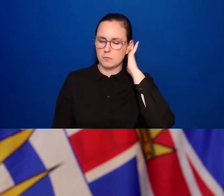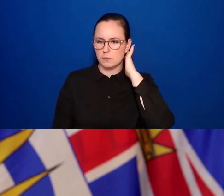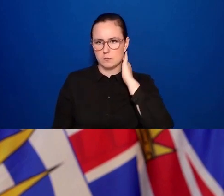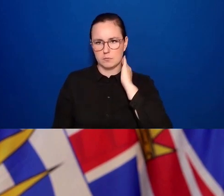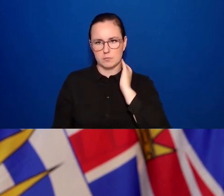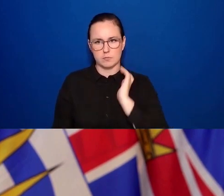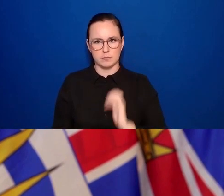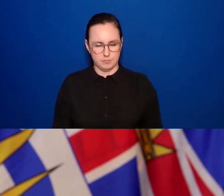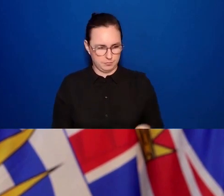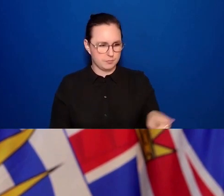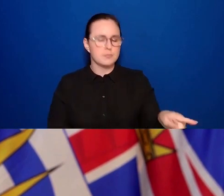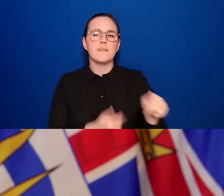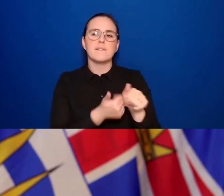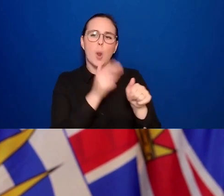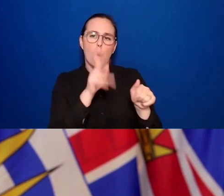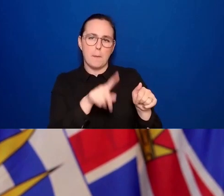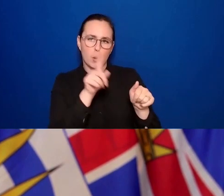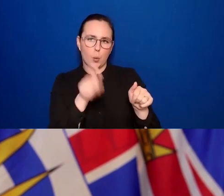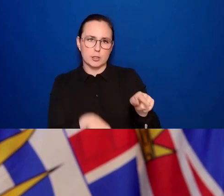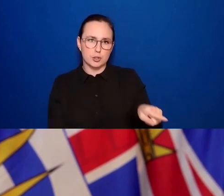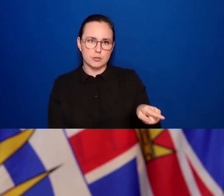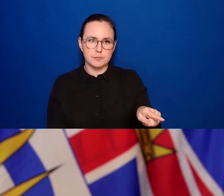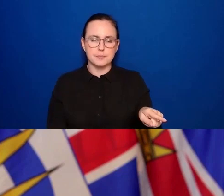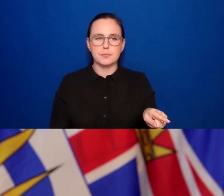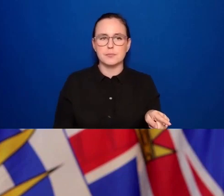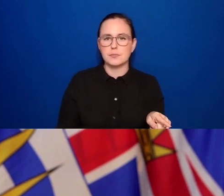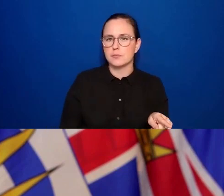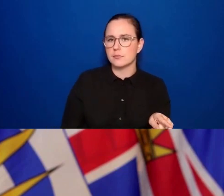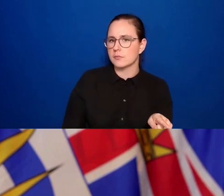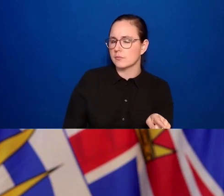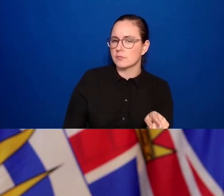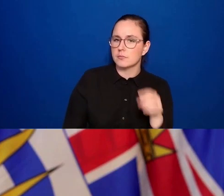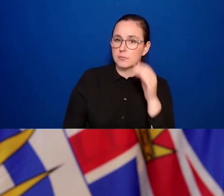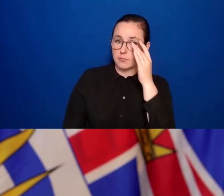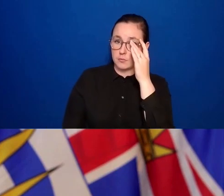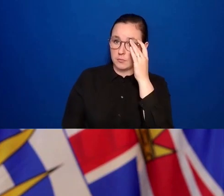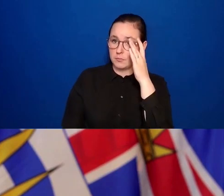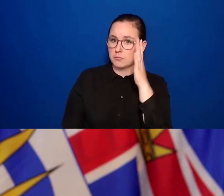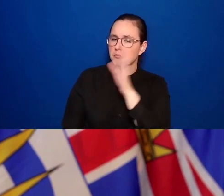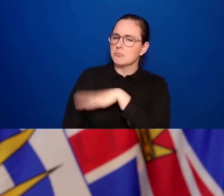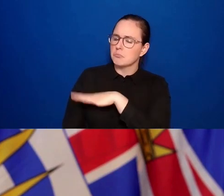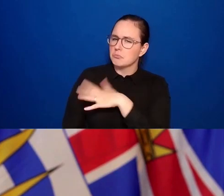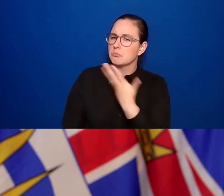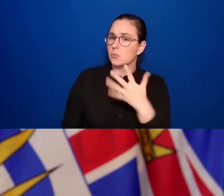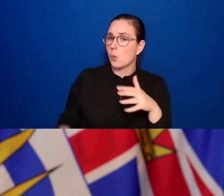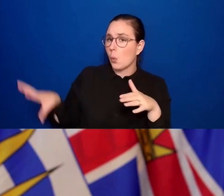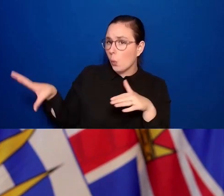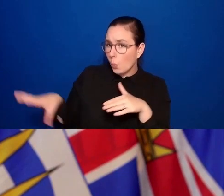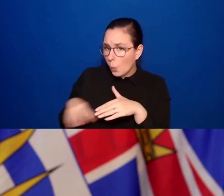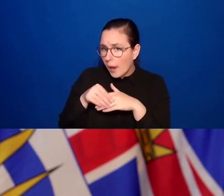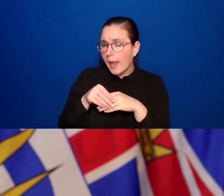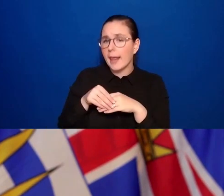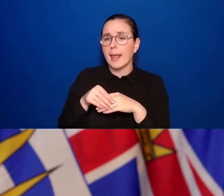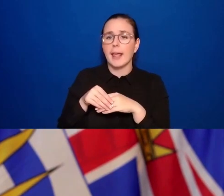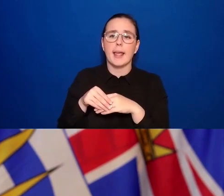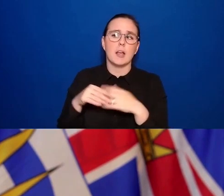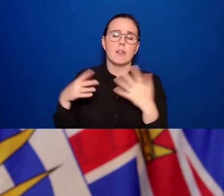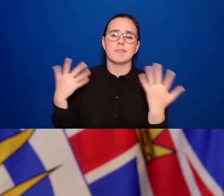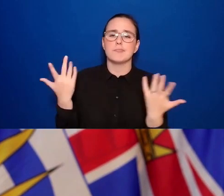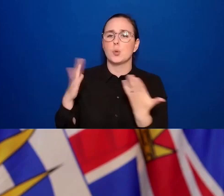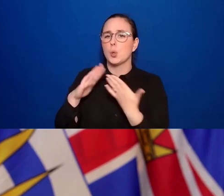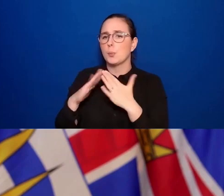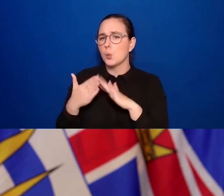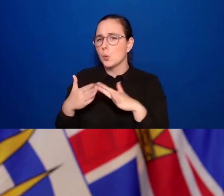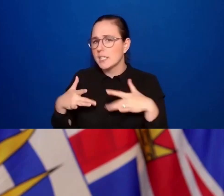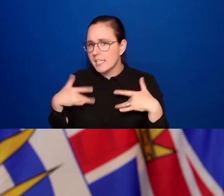What will the obligations be for people who hold events like weddings or other community gatherings where they